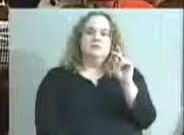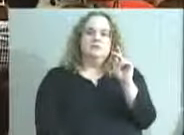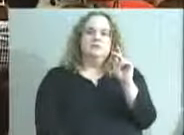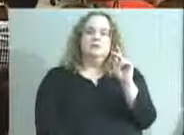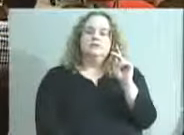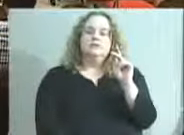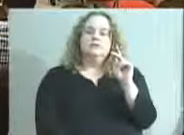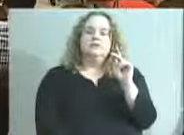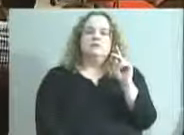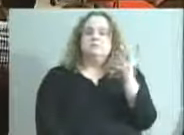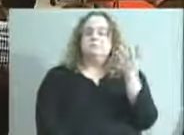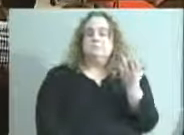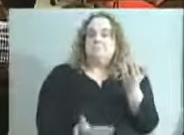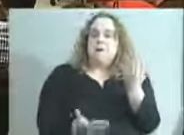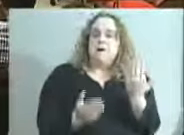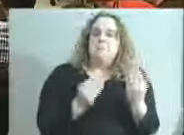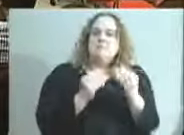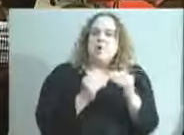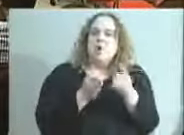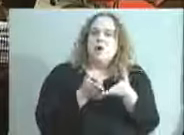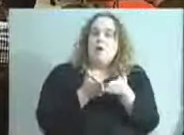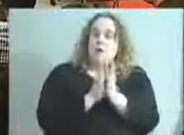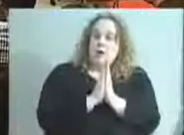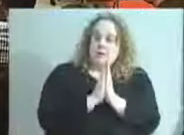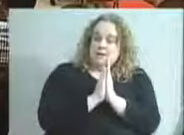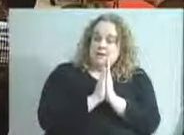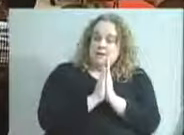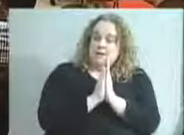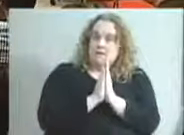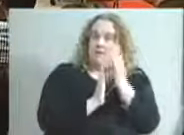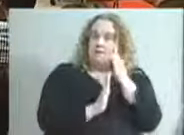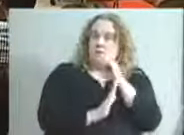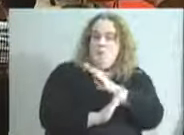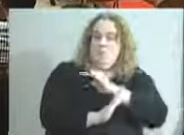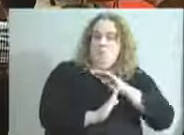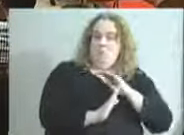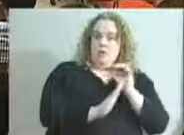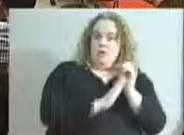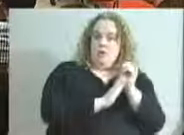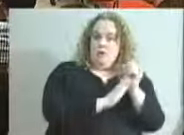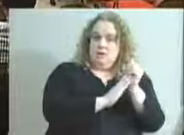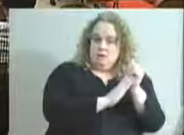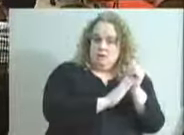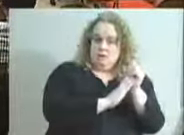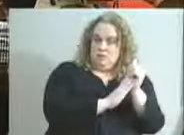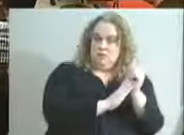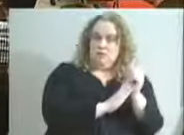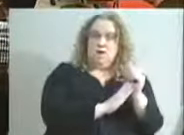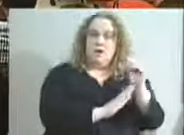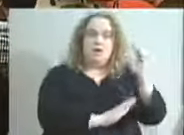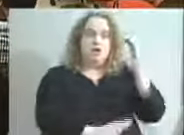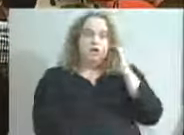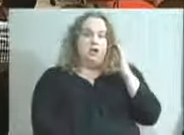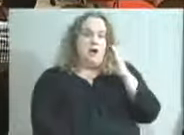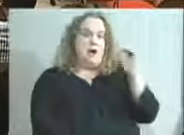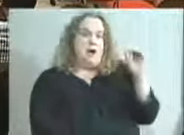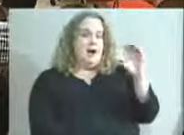This probably is more of a request of board leadership, chair and vice chair.